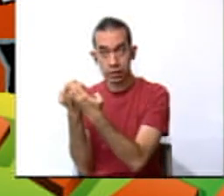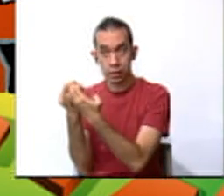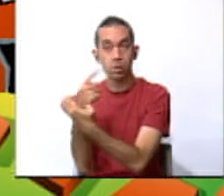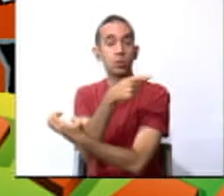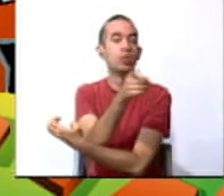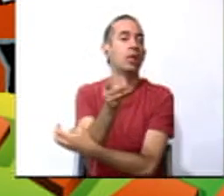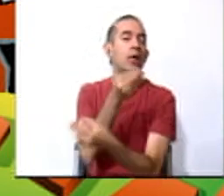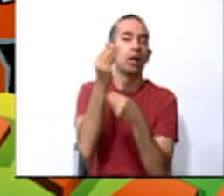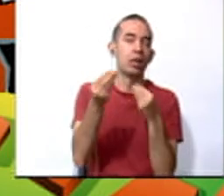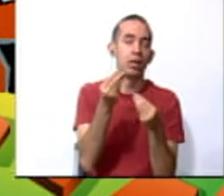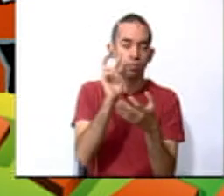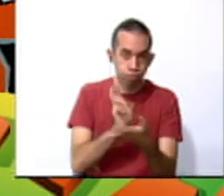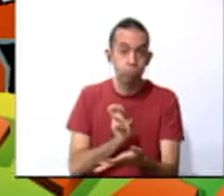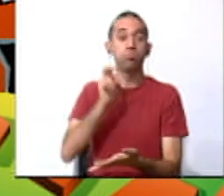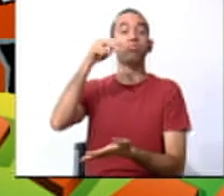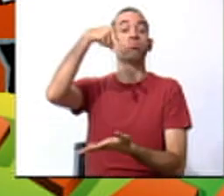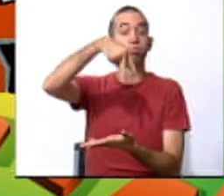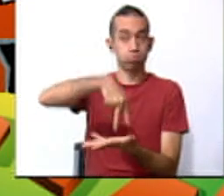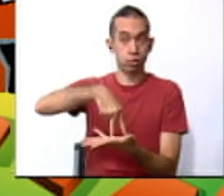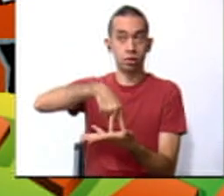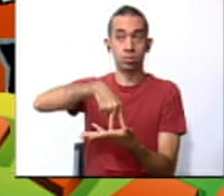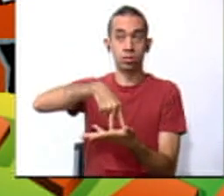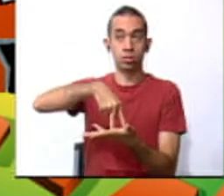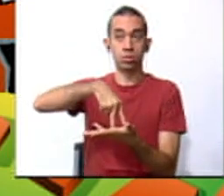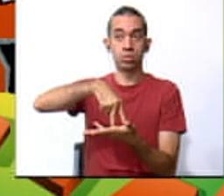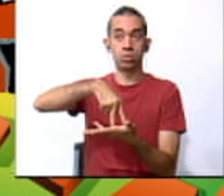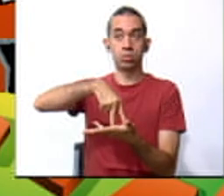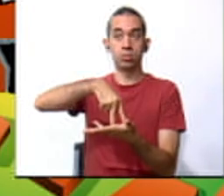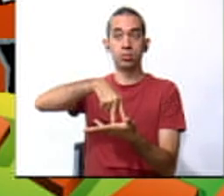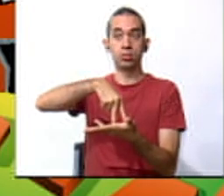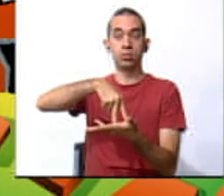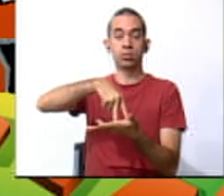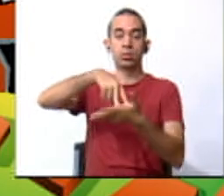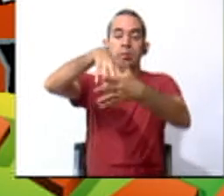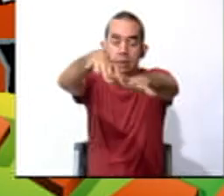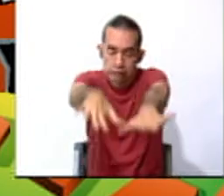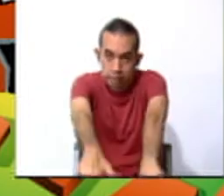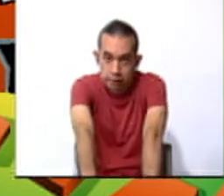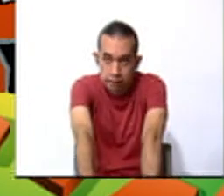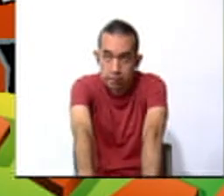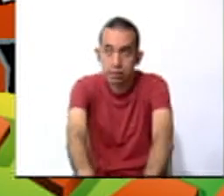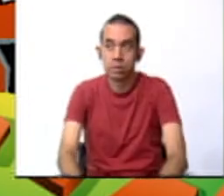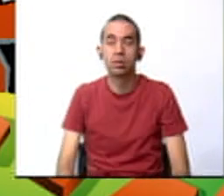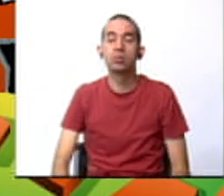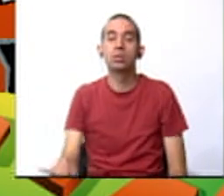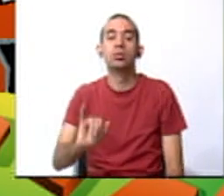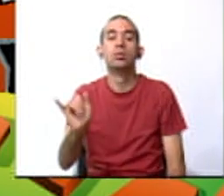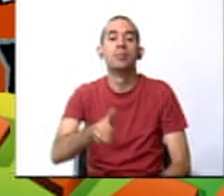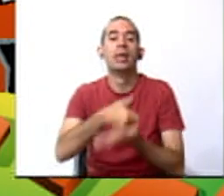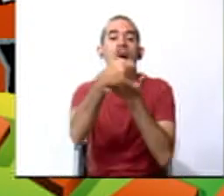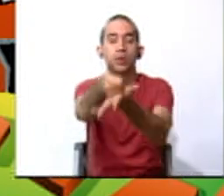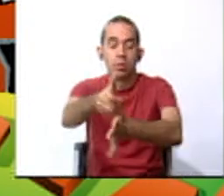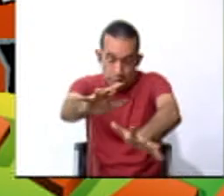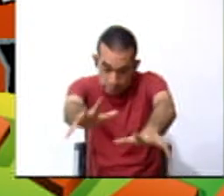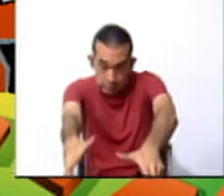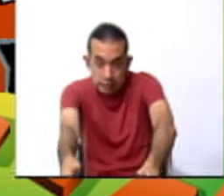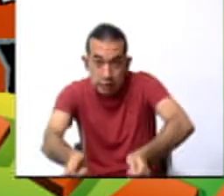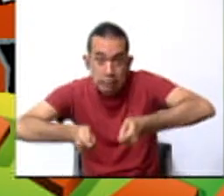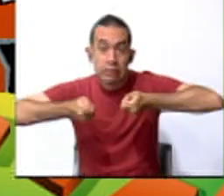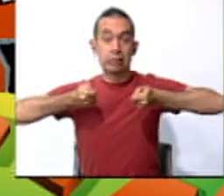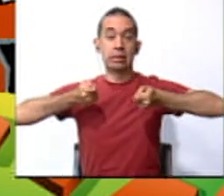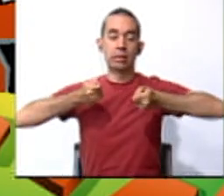you are going to stand up and put your arms down like you are going to help somebody.